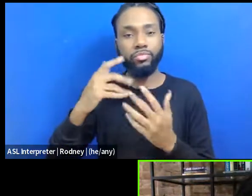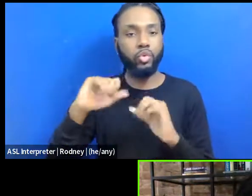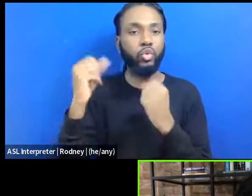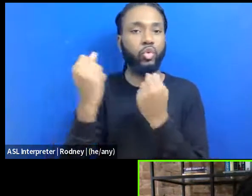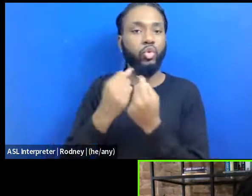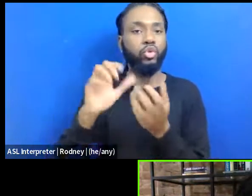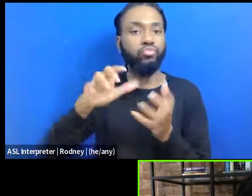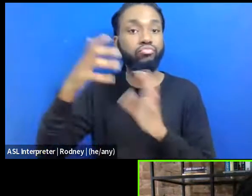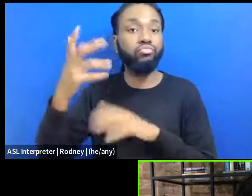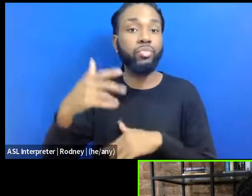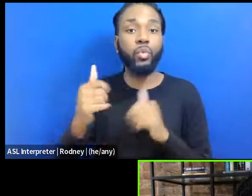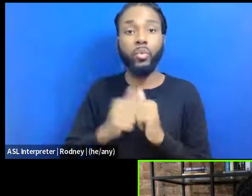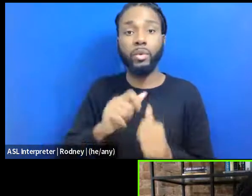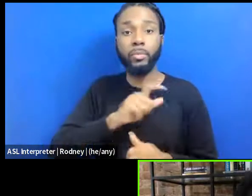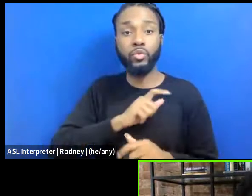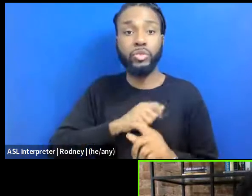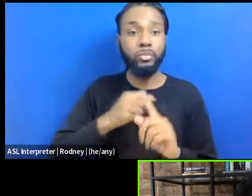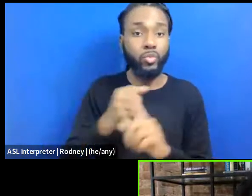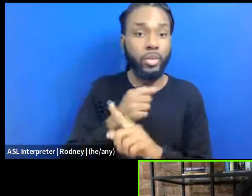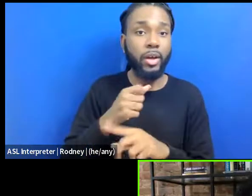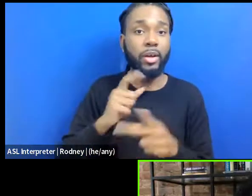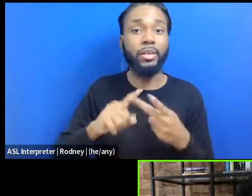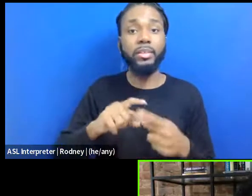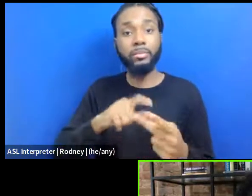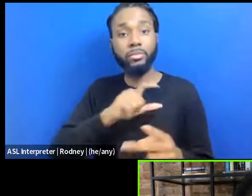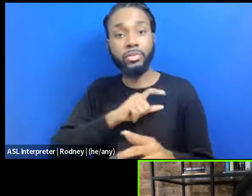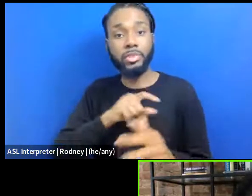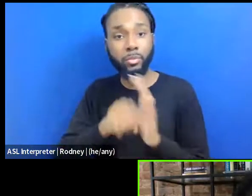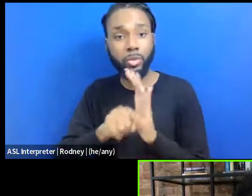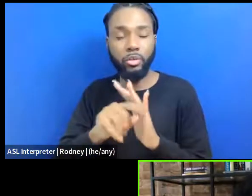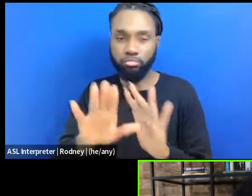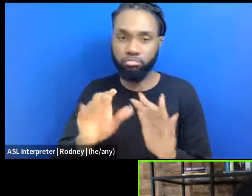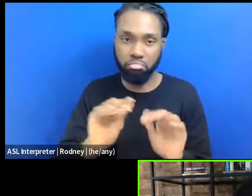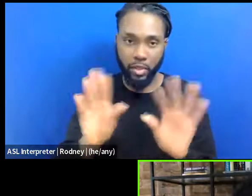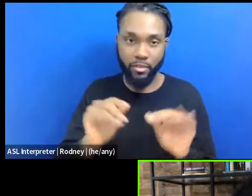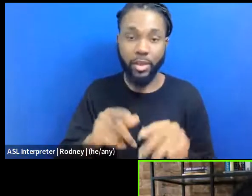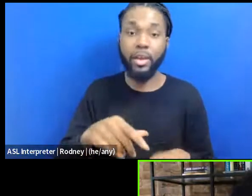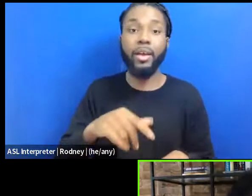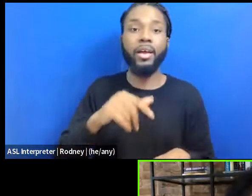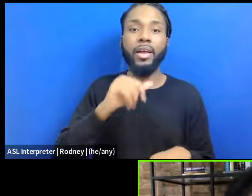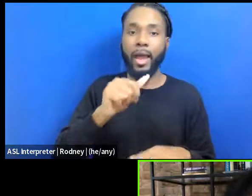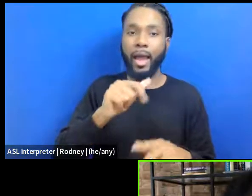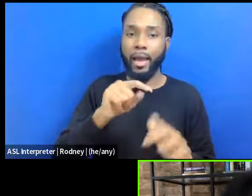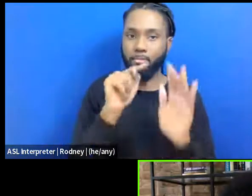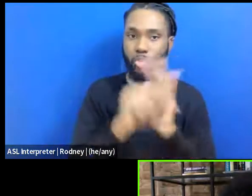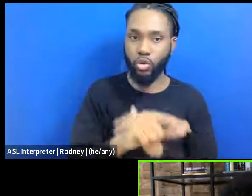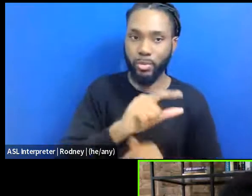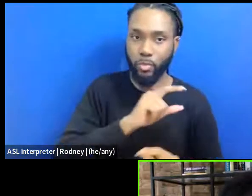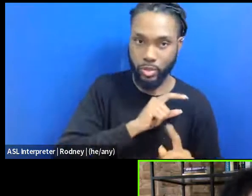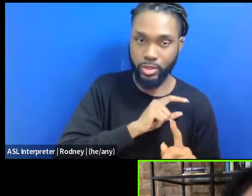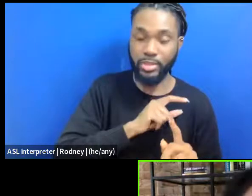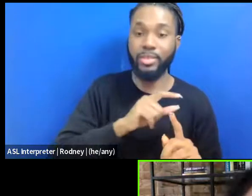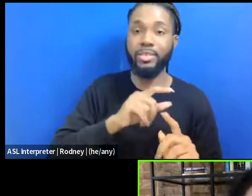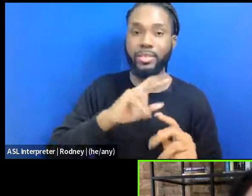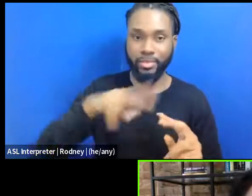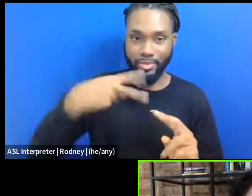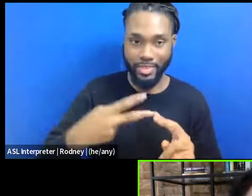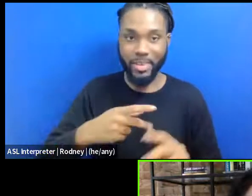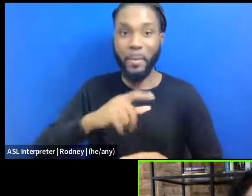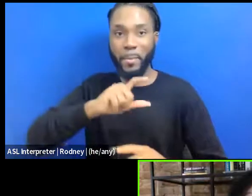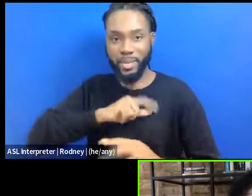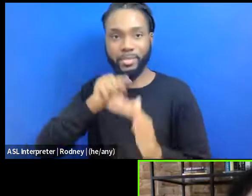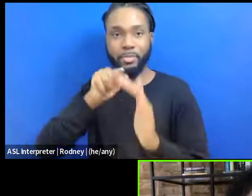we are able, let me be clear, let me clarify, not murder of the police, police murdering Black people,